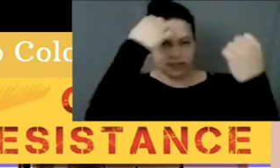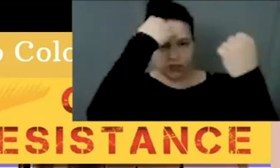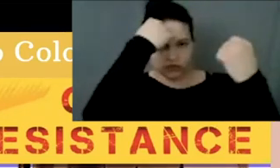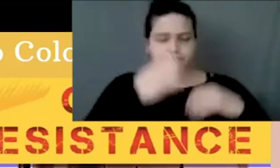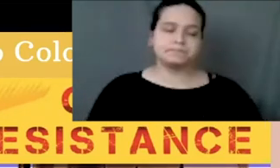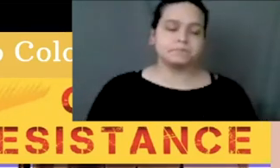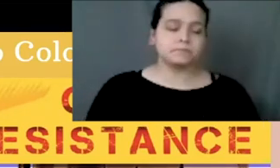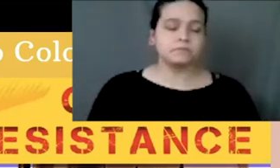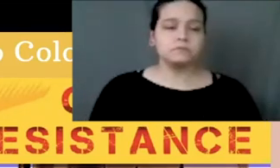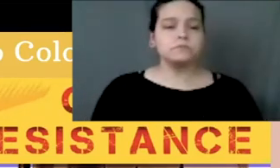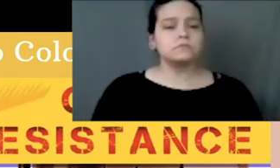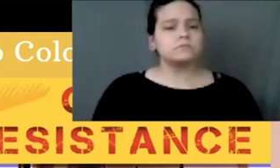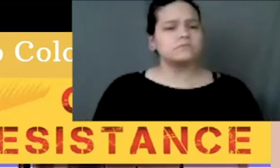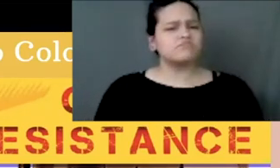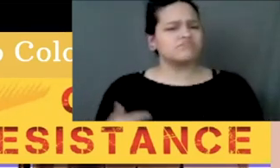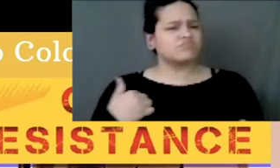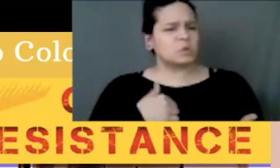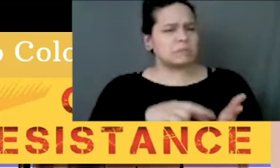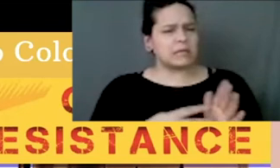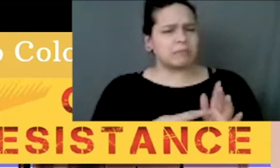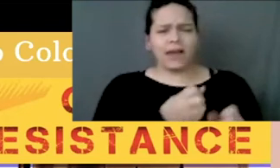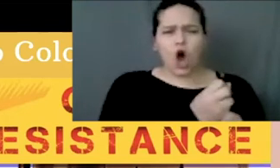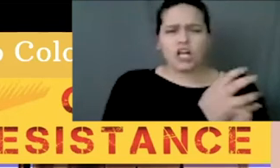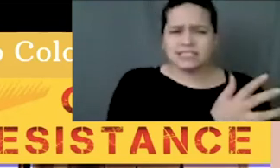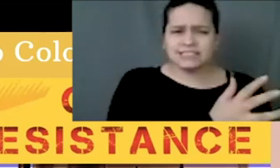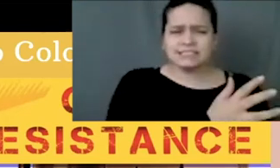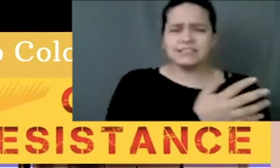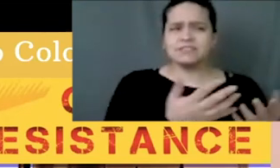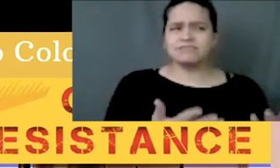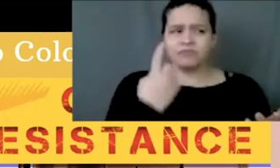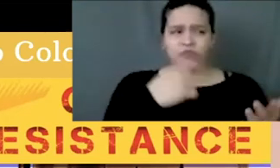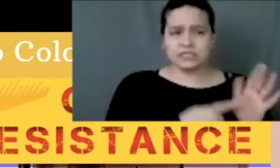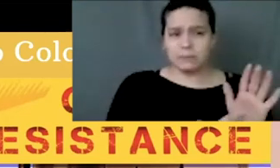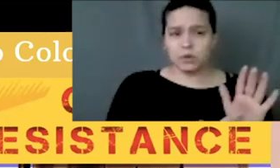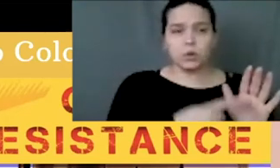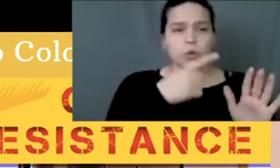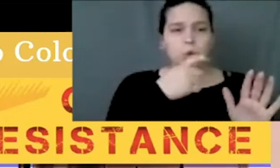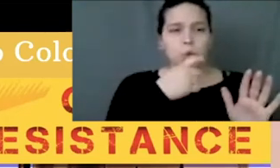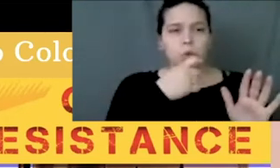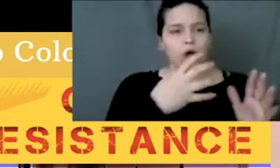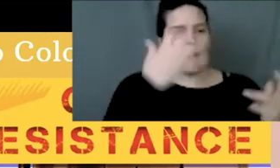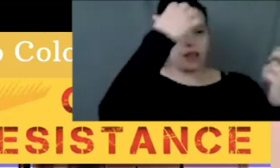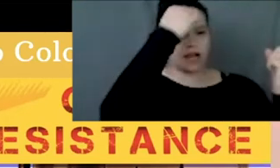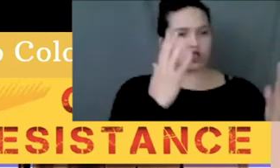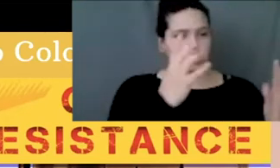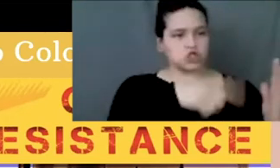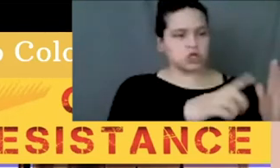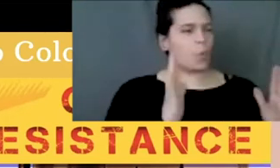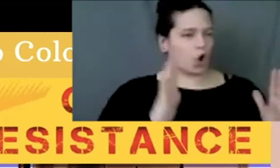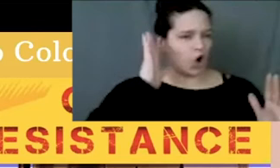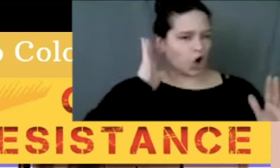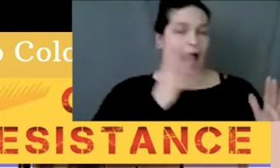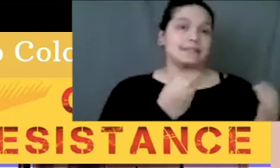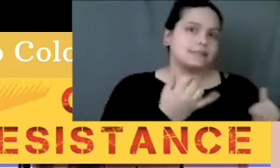So what we mean by causes is, for example, who our colonizers were and are.